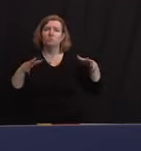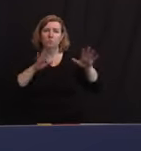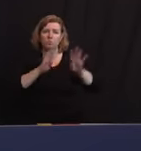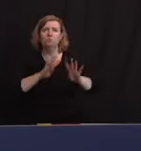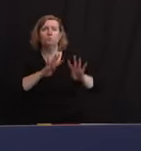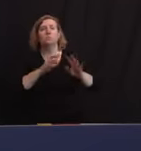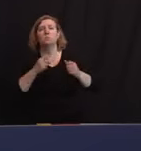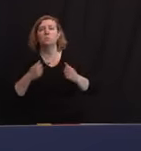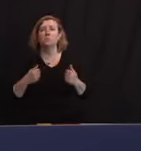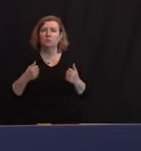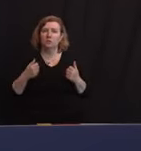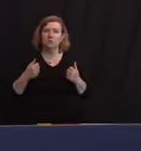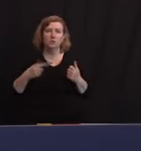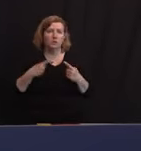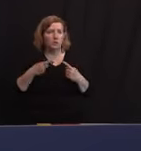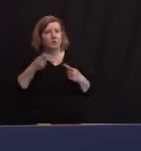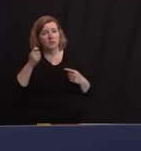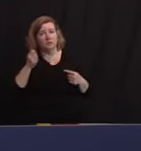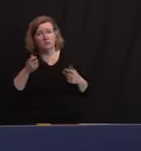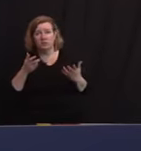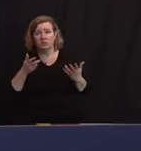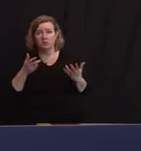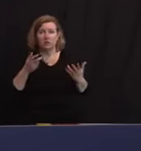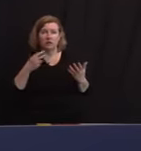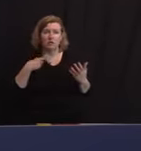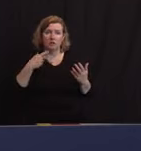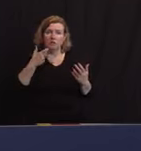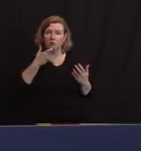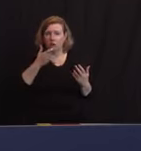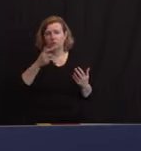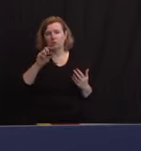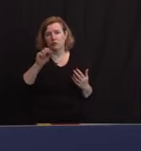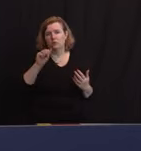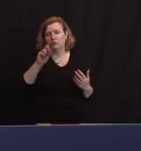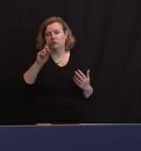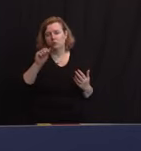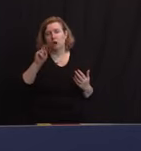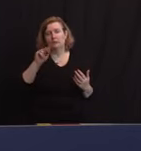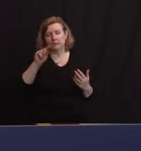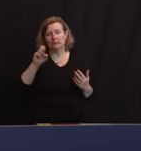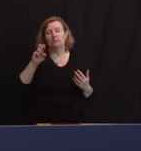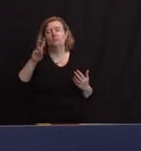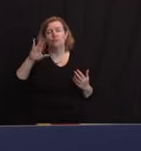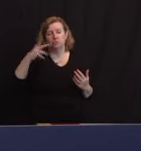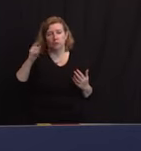comes out. And I have watched the Dante Wright video. It was tragic.